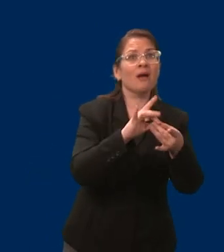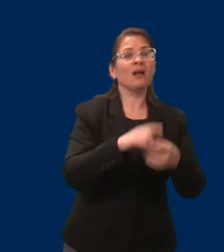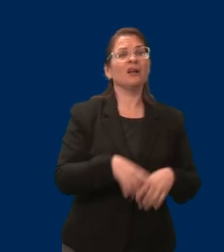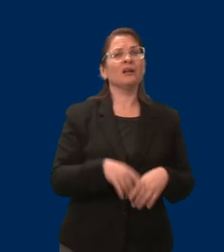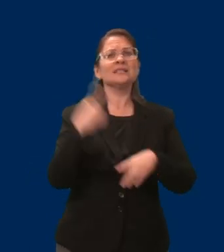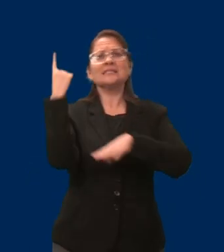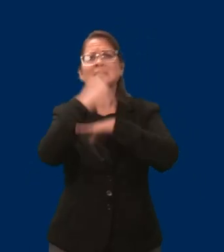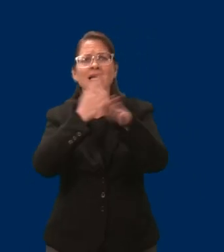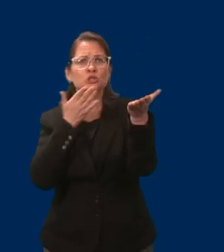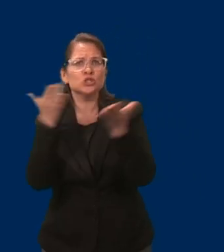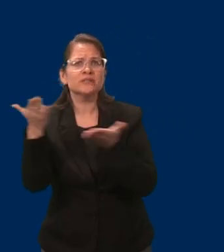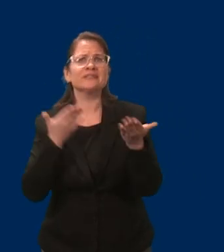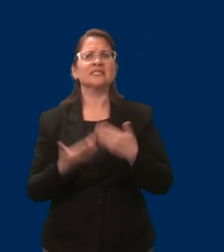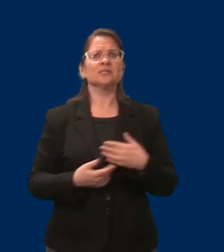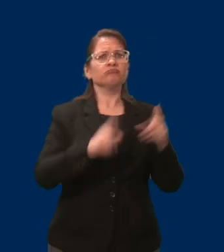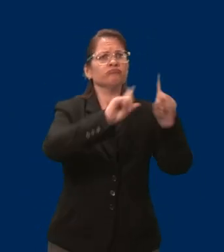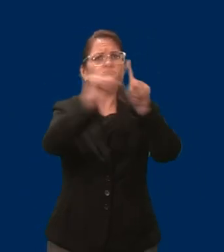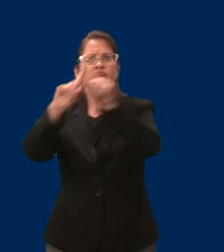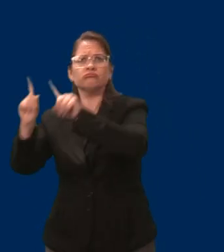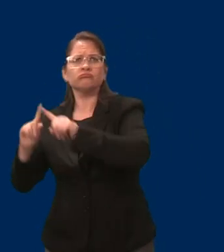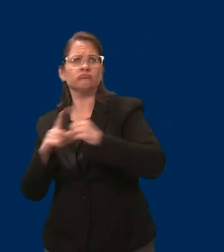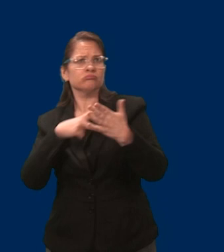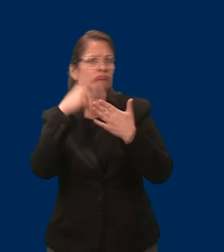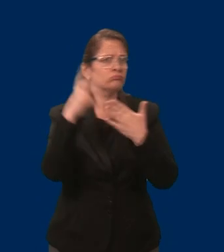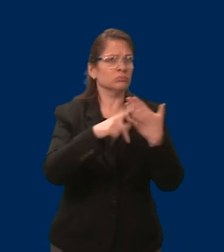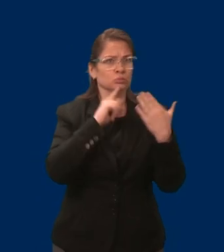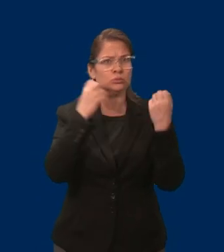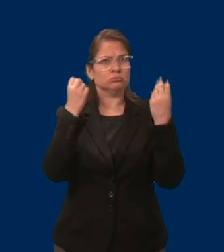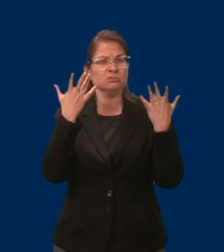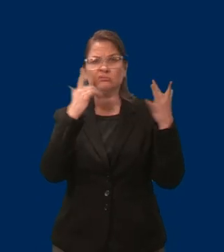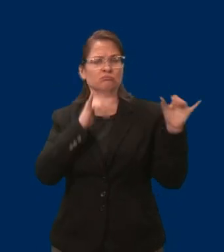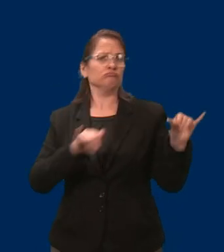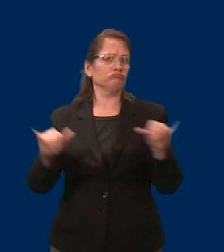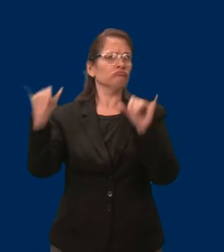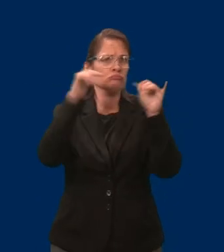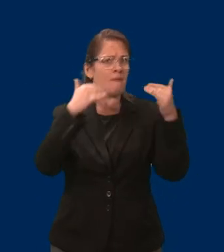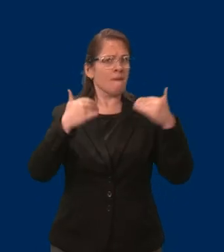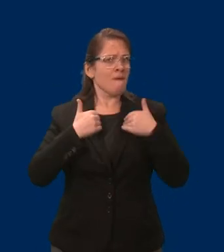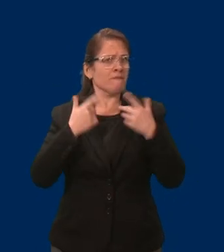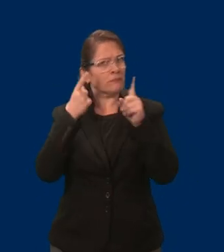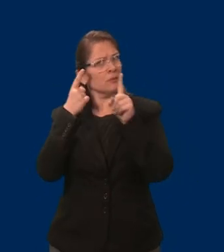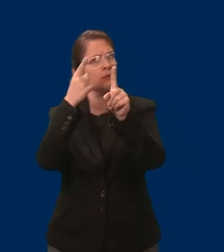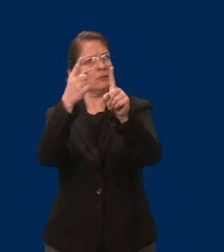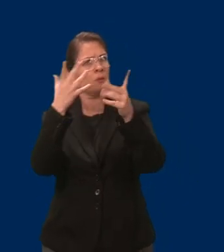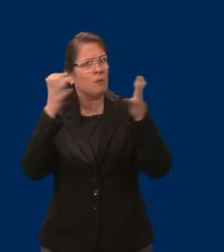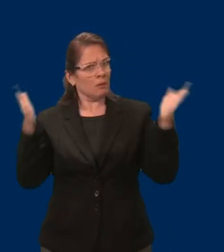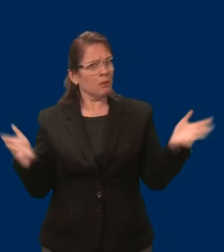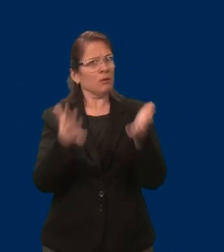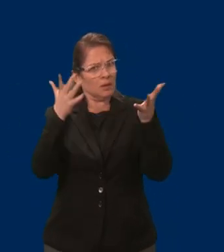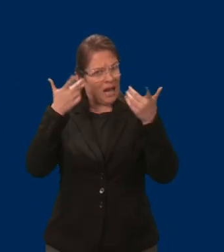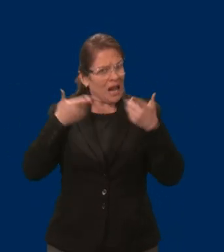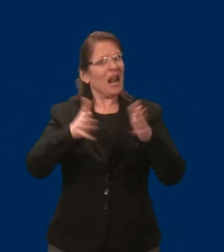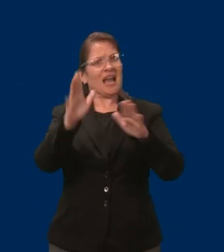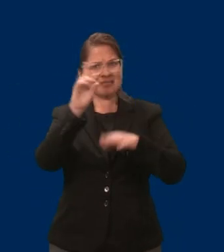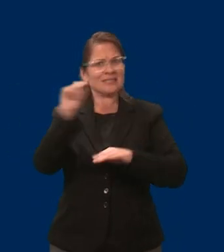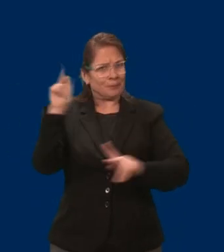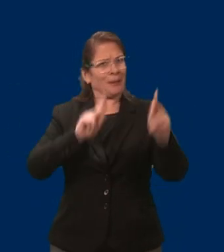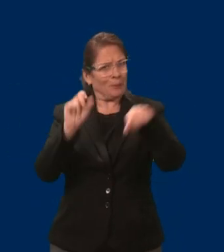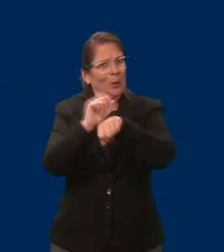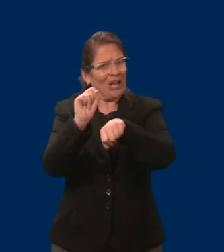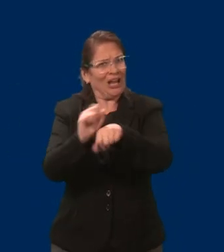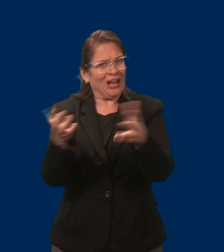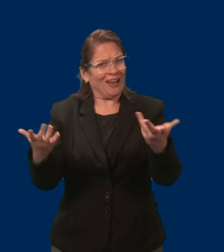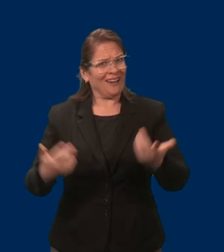so on, it's all the same thing. so forget the compartments, let's just make it work. And,